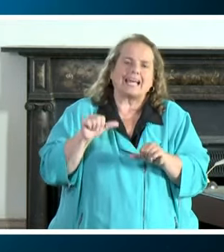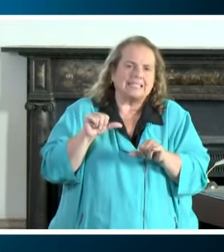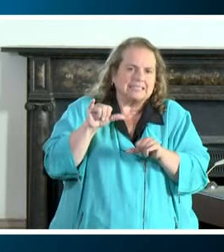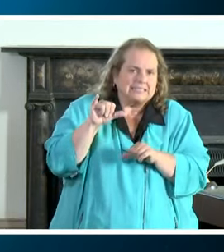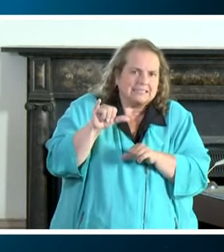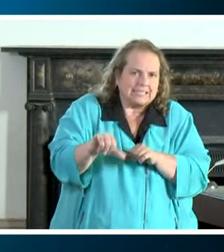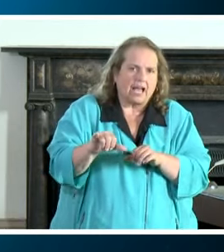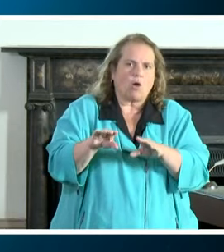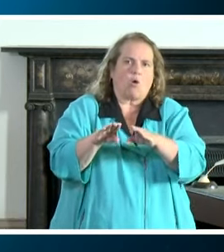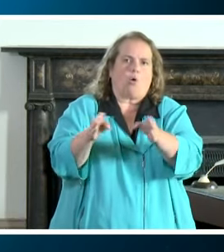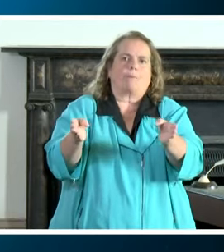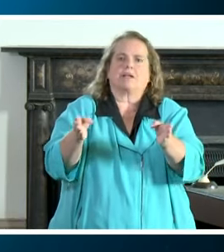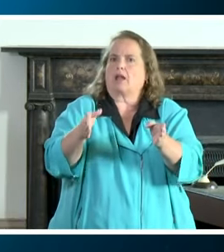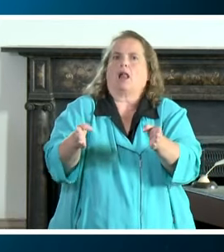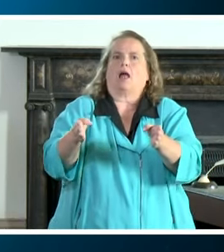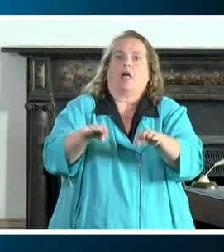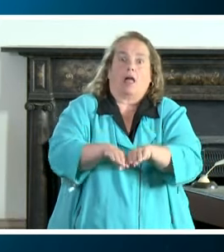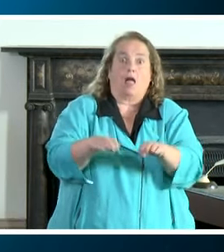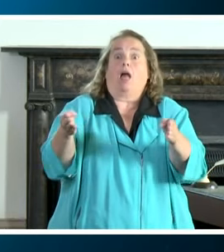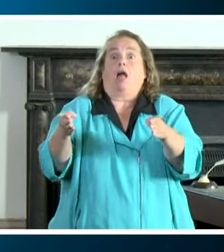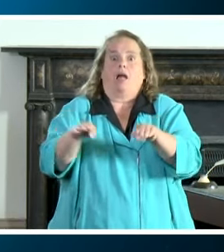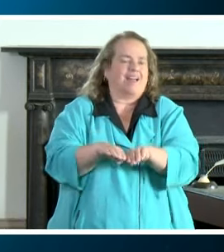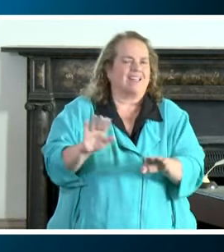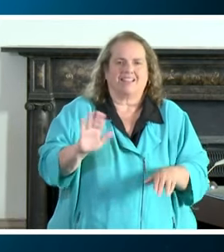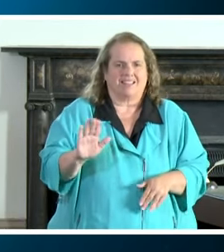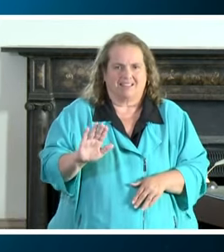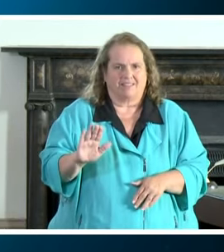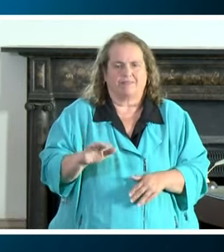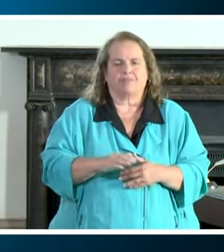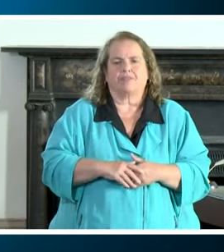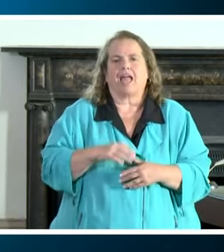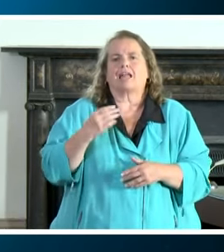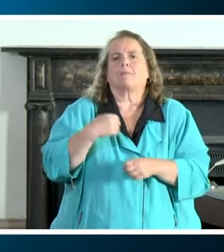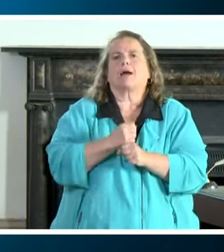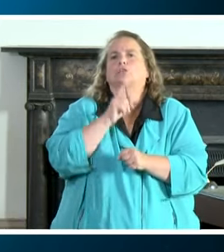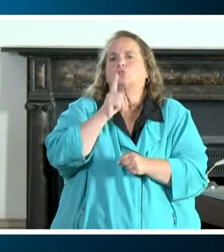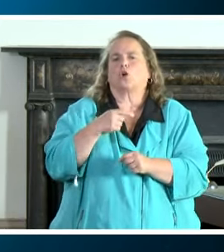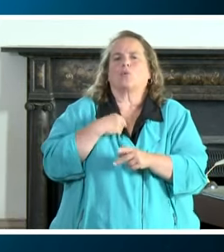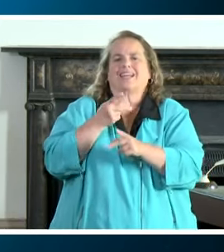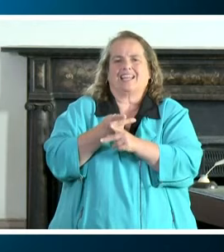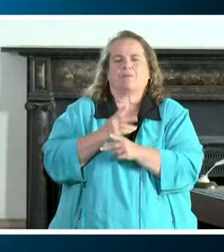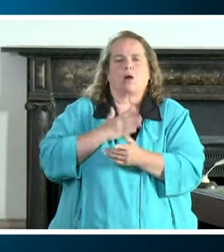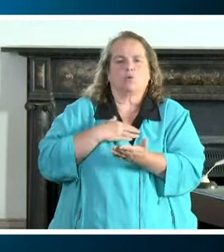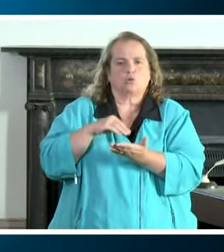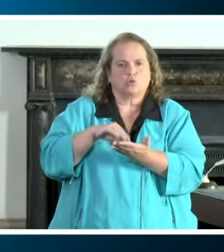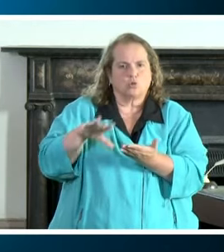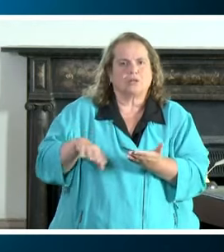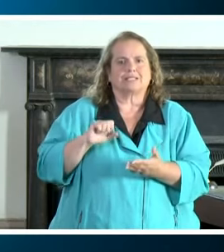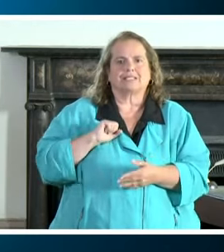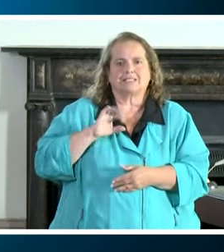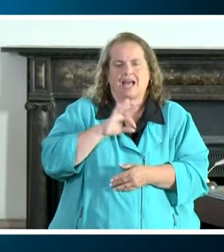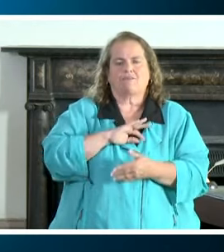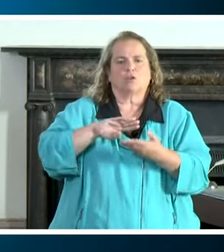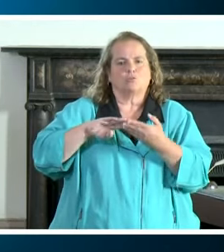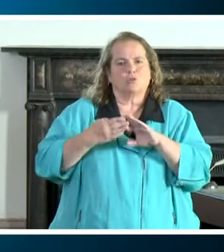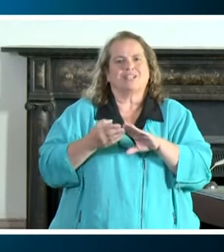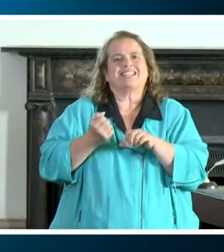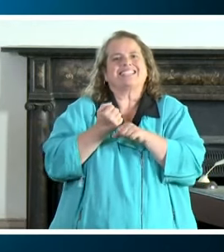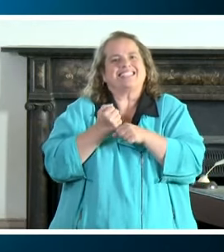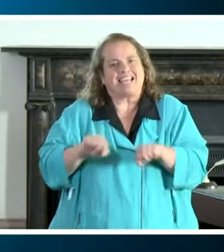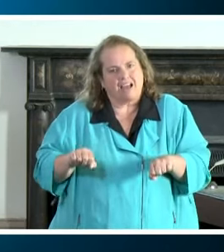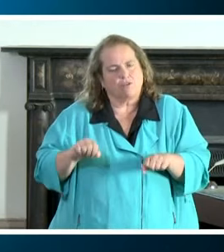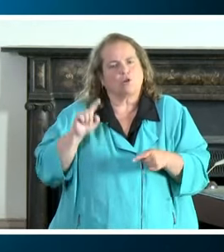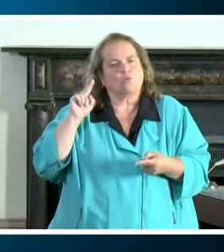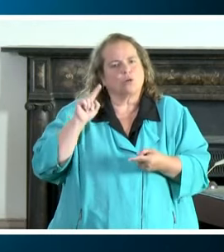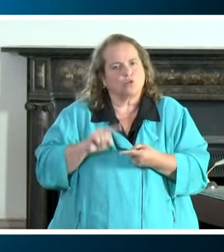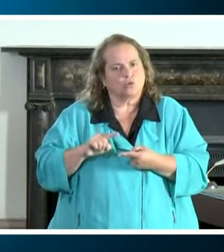and we need to make sure that we are keeping our students staff staff and keeping community safe and reducing the risk